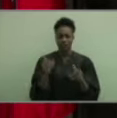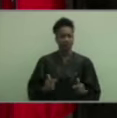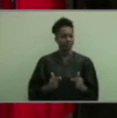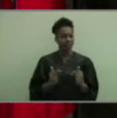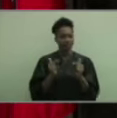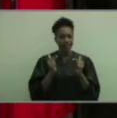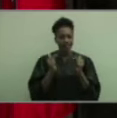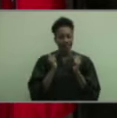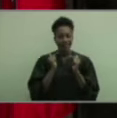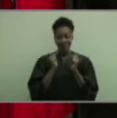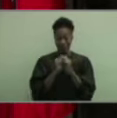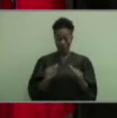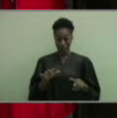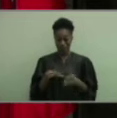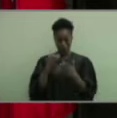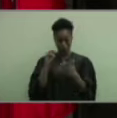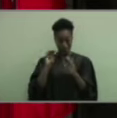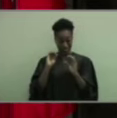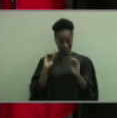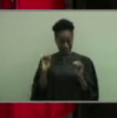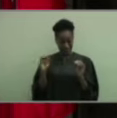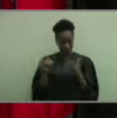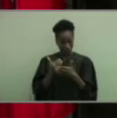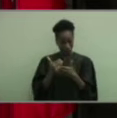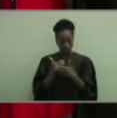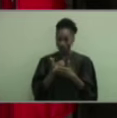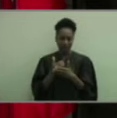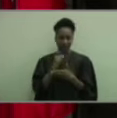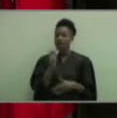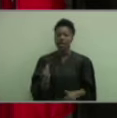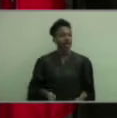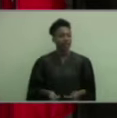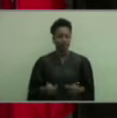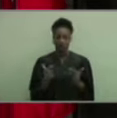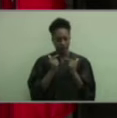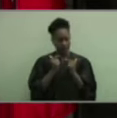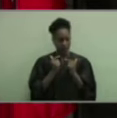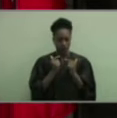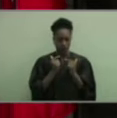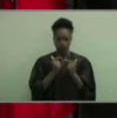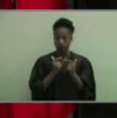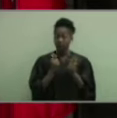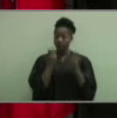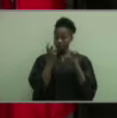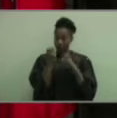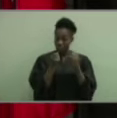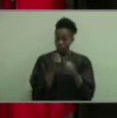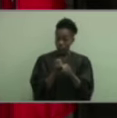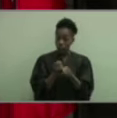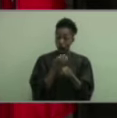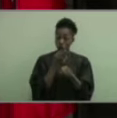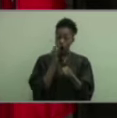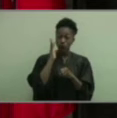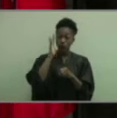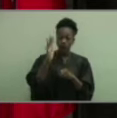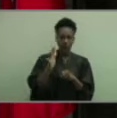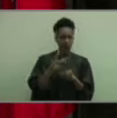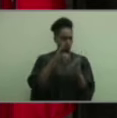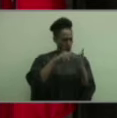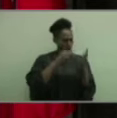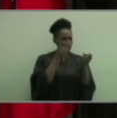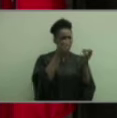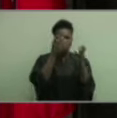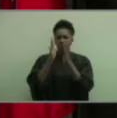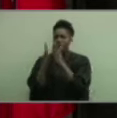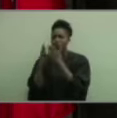learning anything new is to not live life at all. So for the years to come, read new books. Meet and get to know people